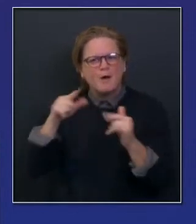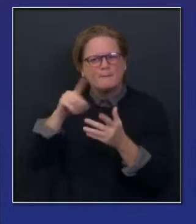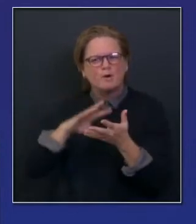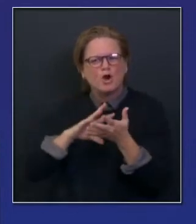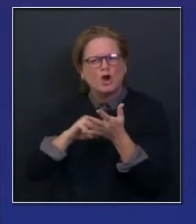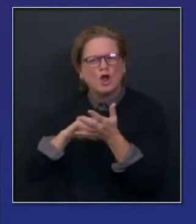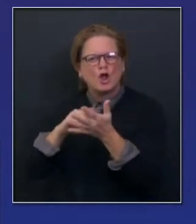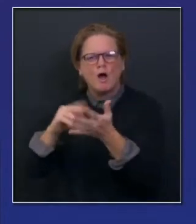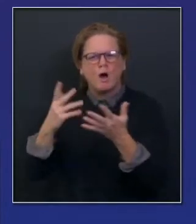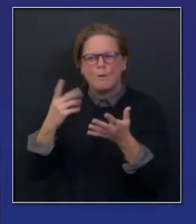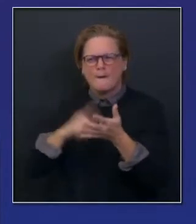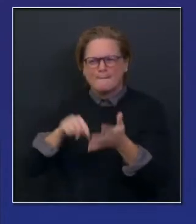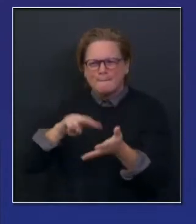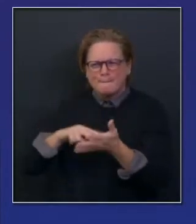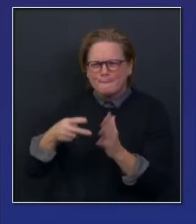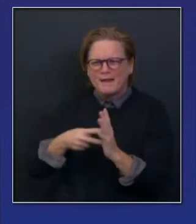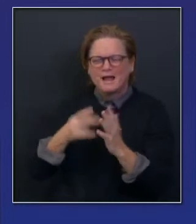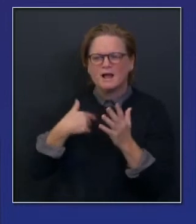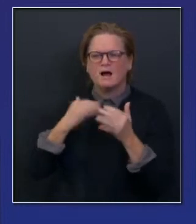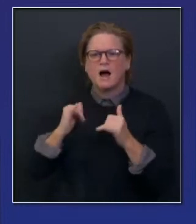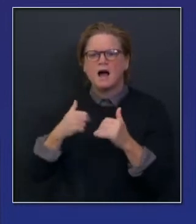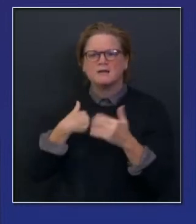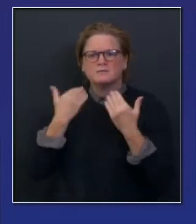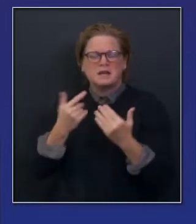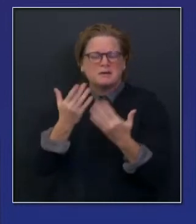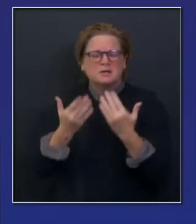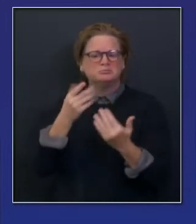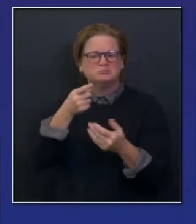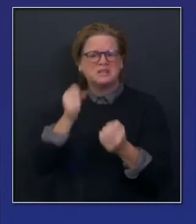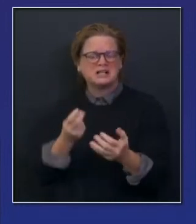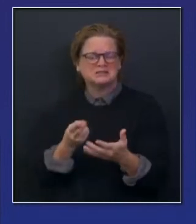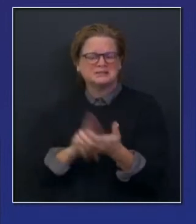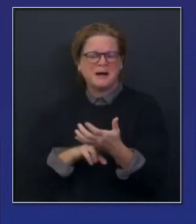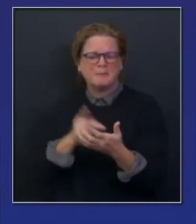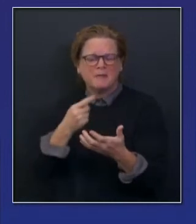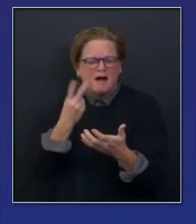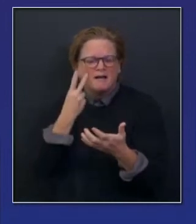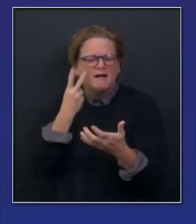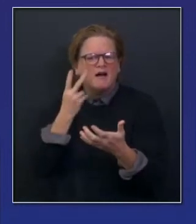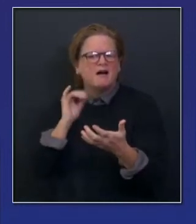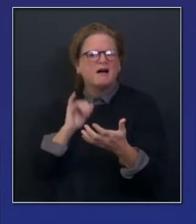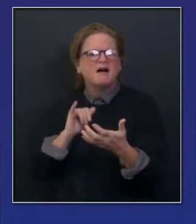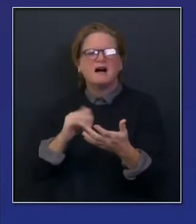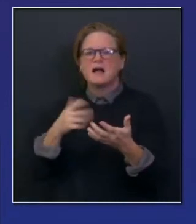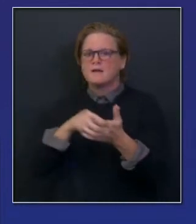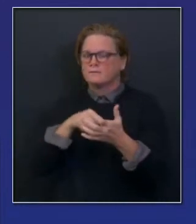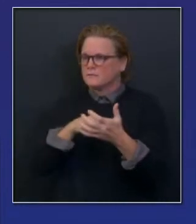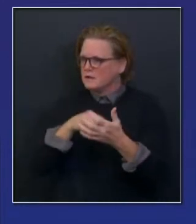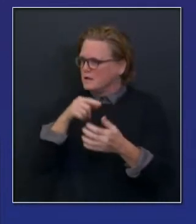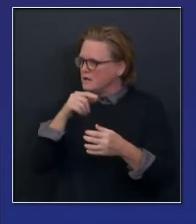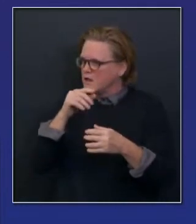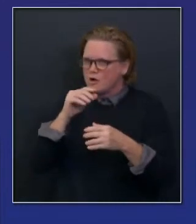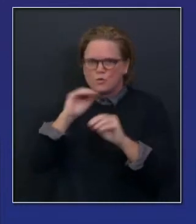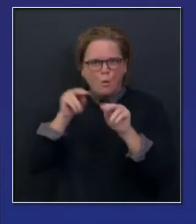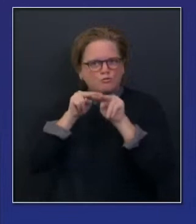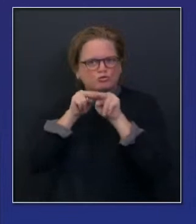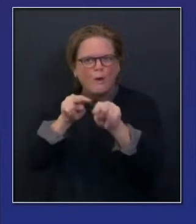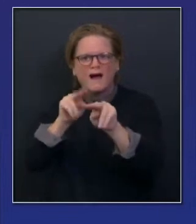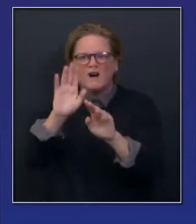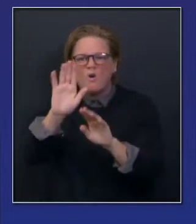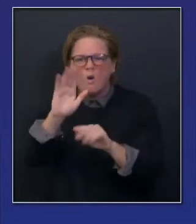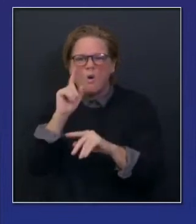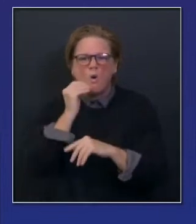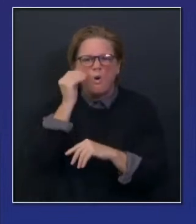It's opt-in, not opt-out. Privacy protected. It is not a contact